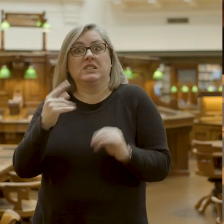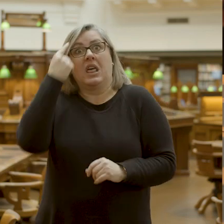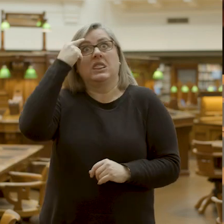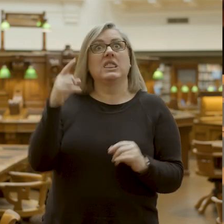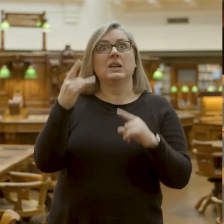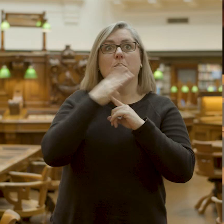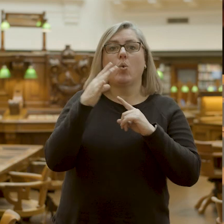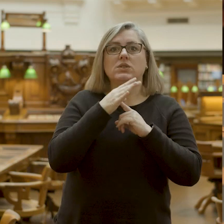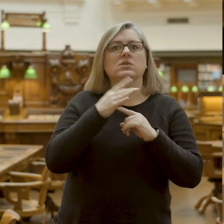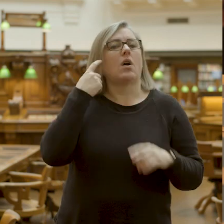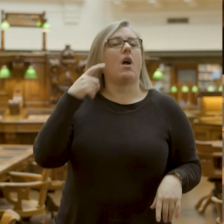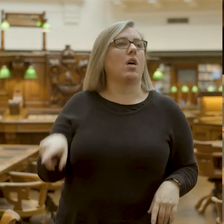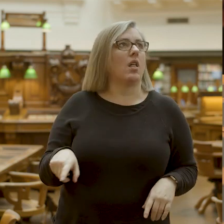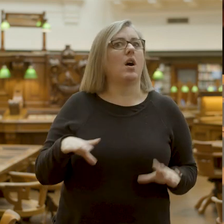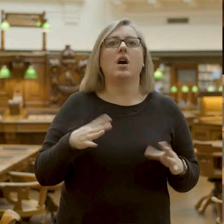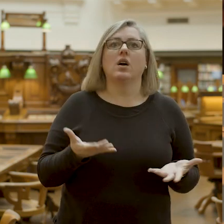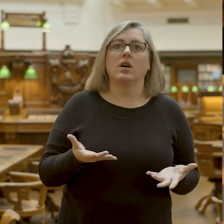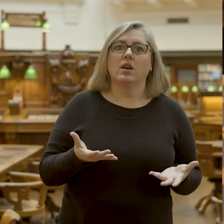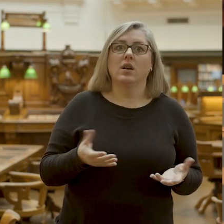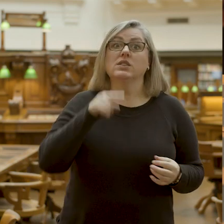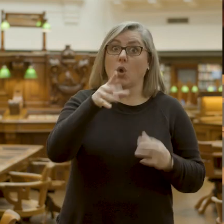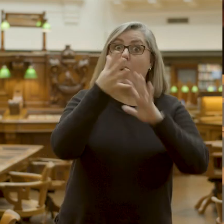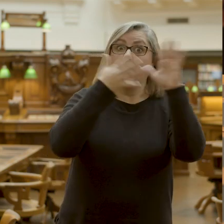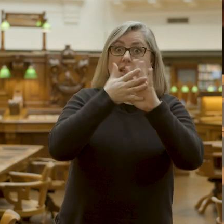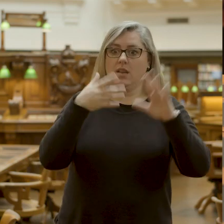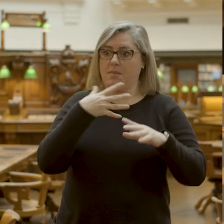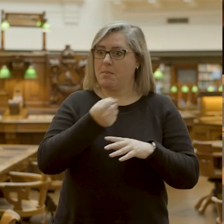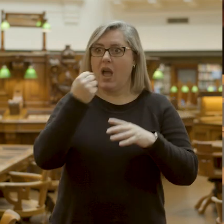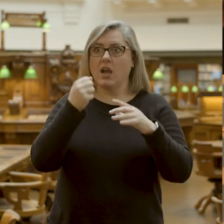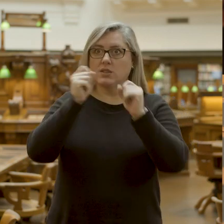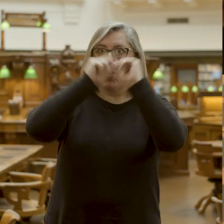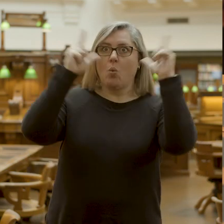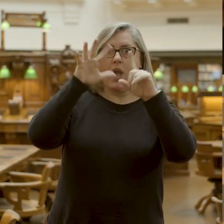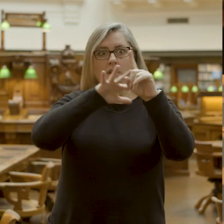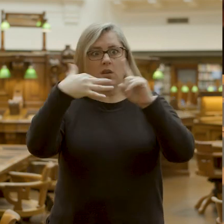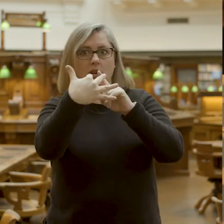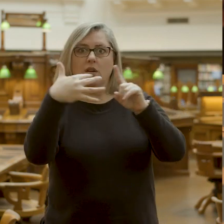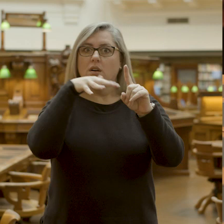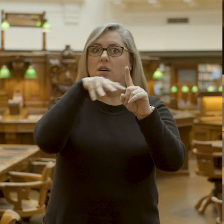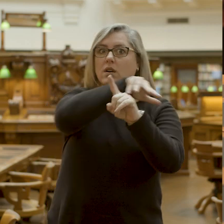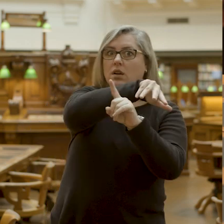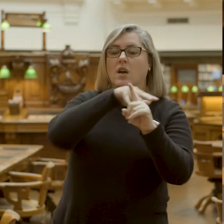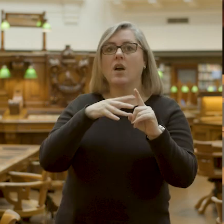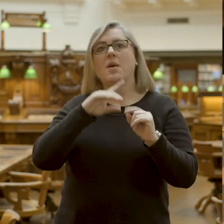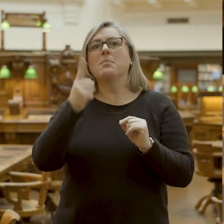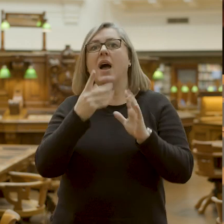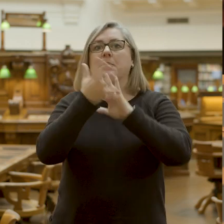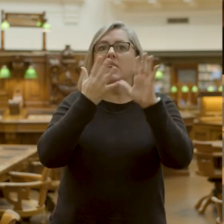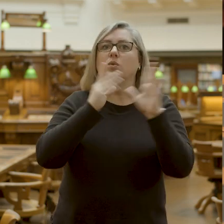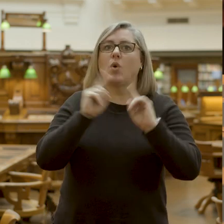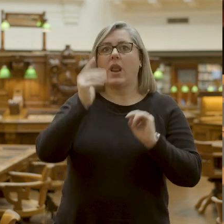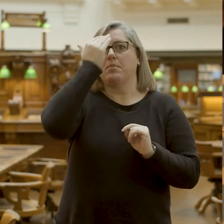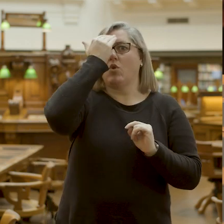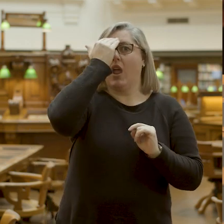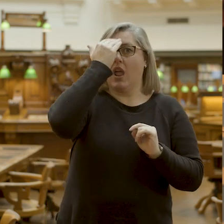important. So, does that mean we need to be more aware of our surroundings? Yeah, maybe. But it also means that our brains are